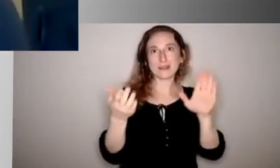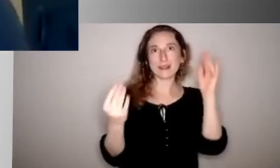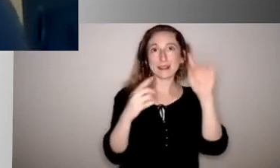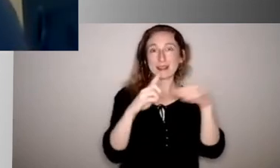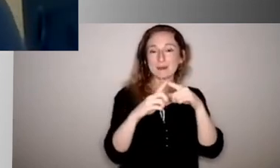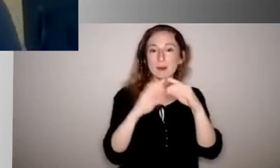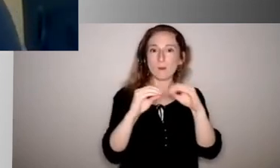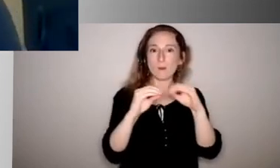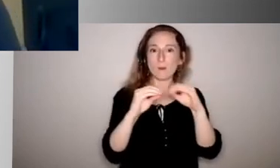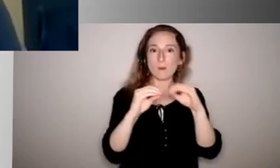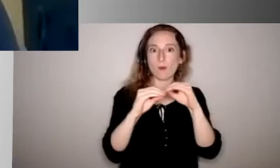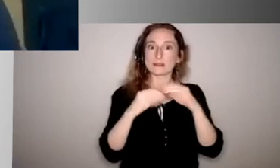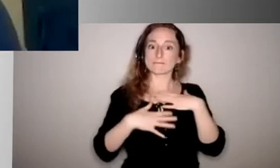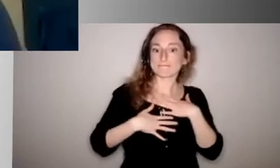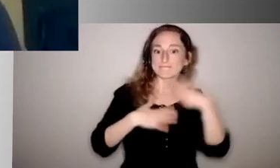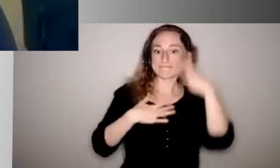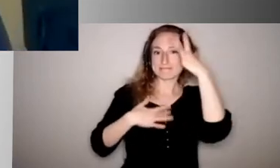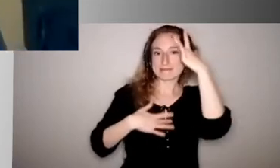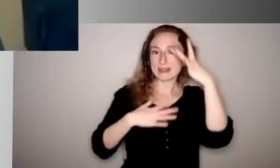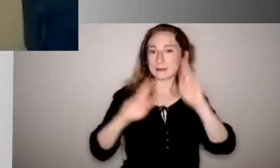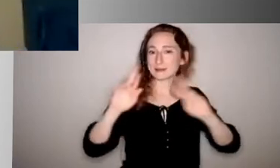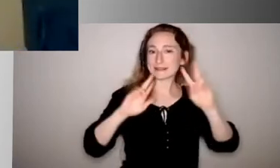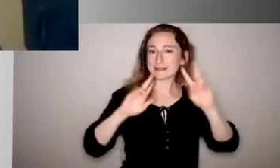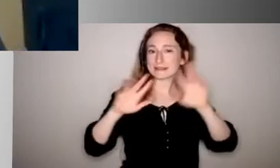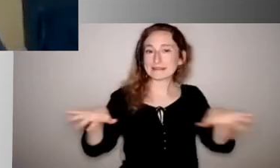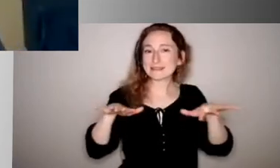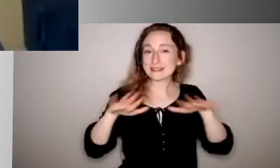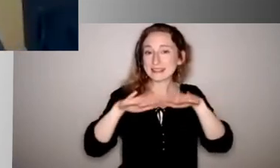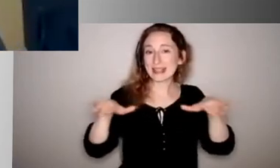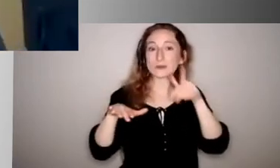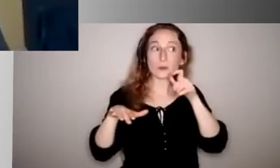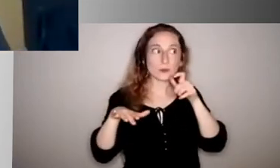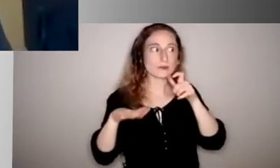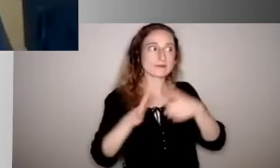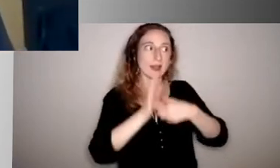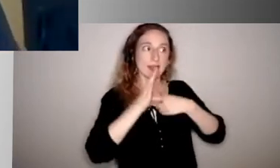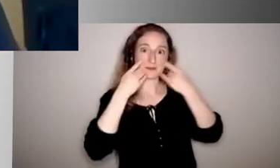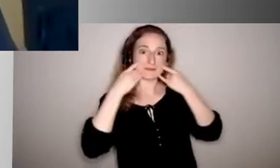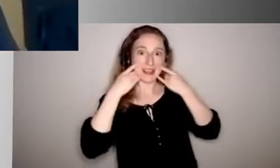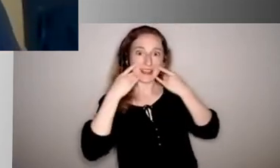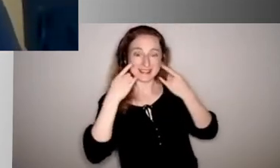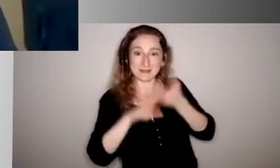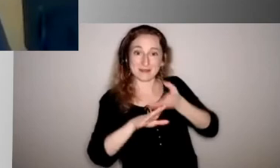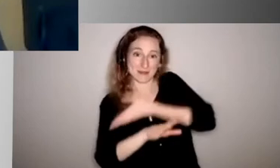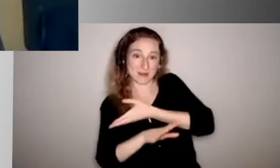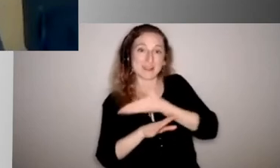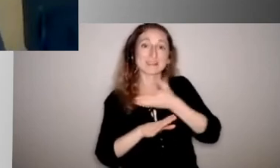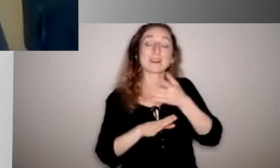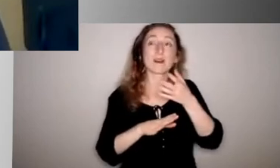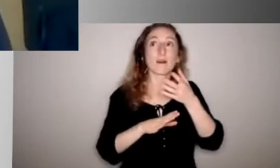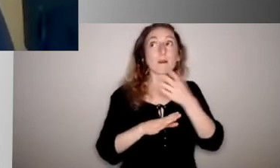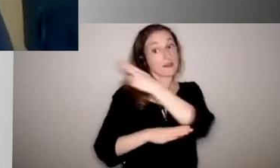populations who were required to wear that prior to any of this, right? And so within our hospital, though, in terms of making